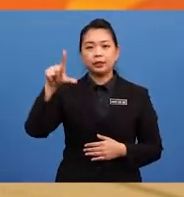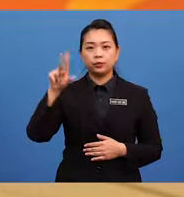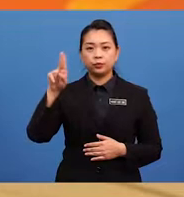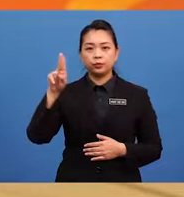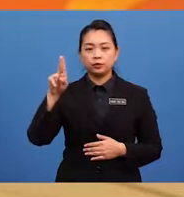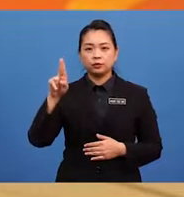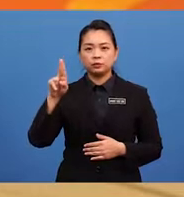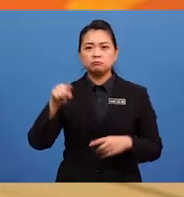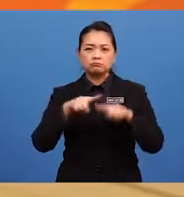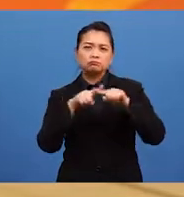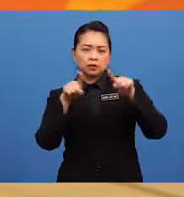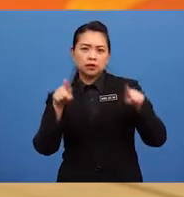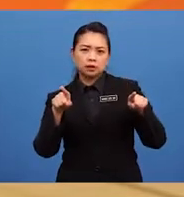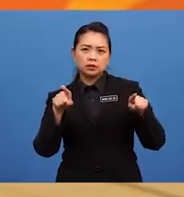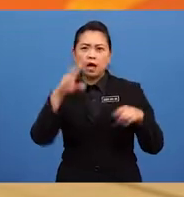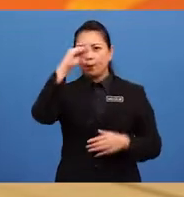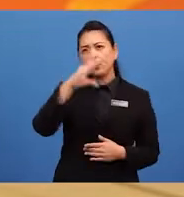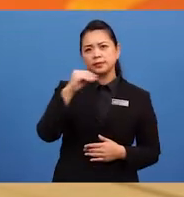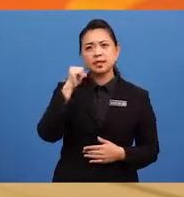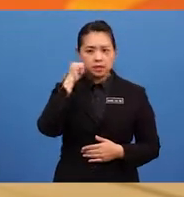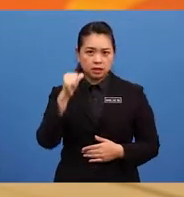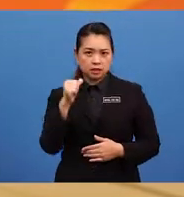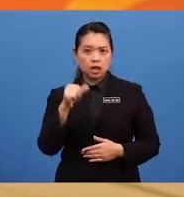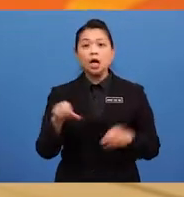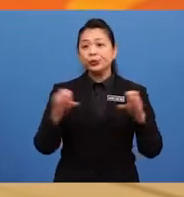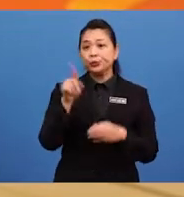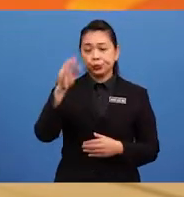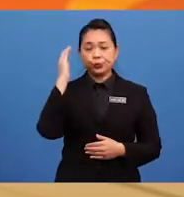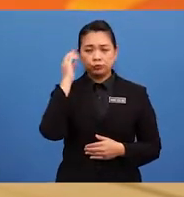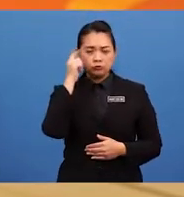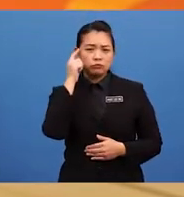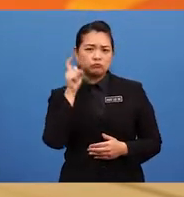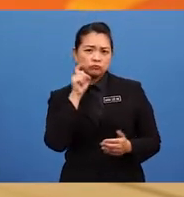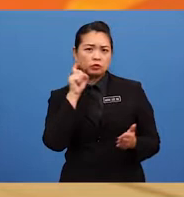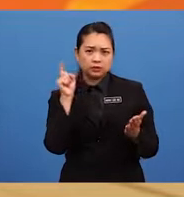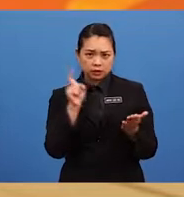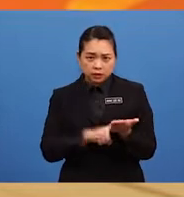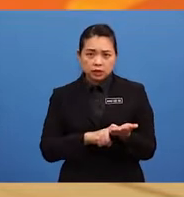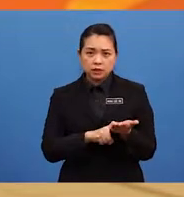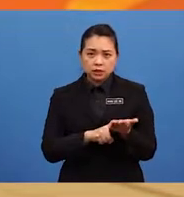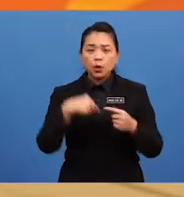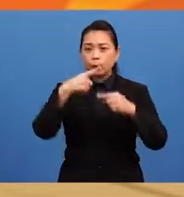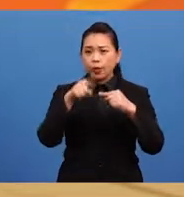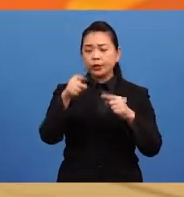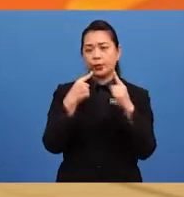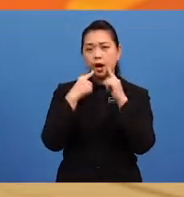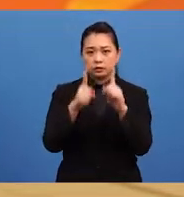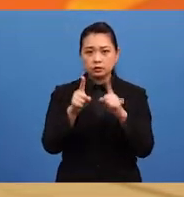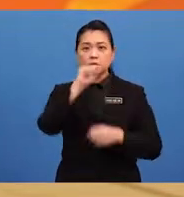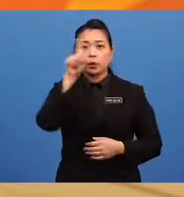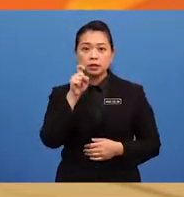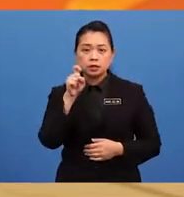By the way, boys and girls, do you notice that when you answered the questions earlier,